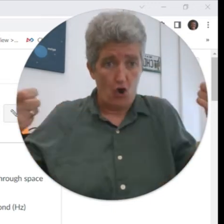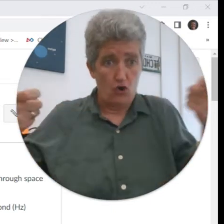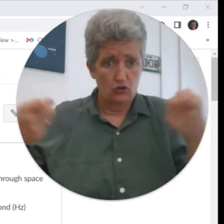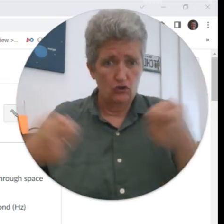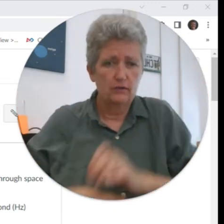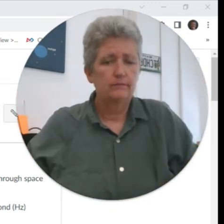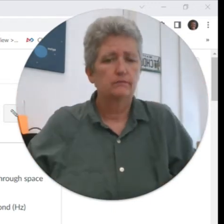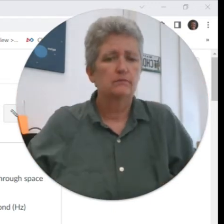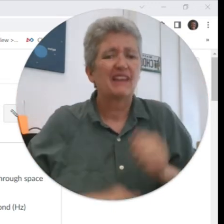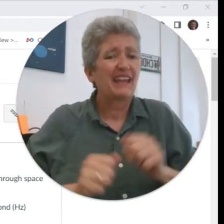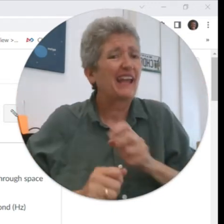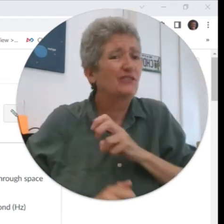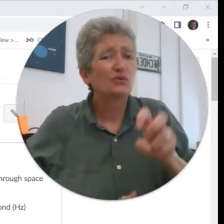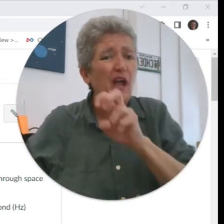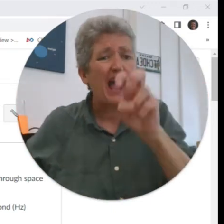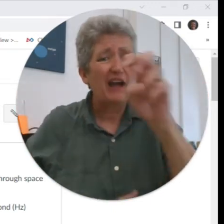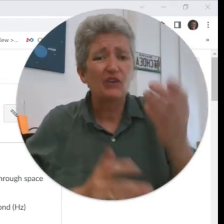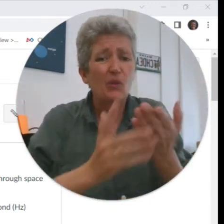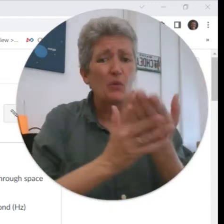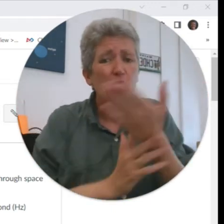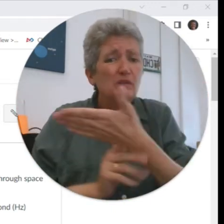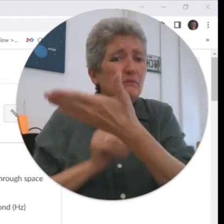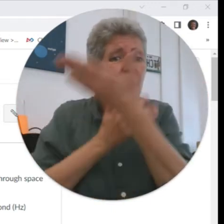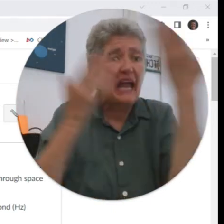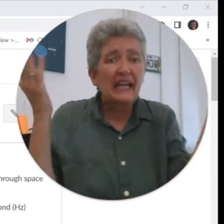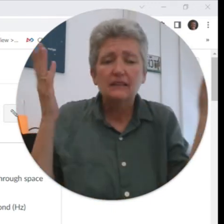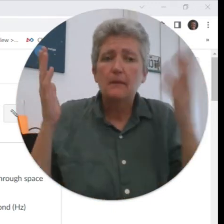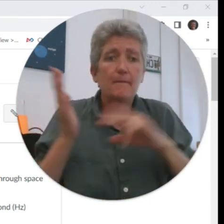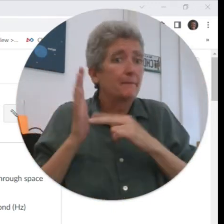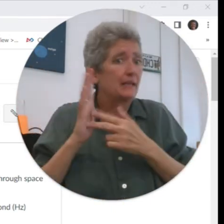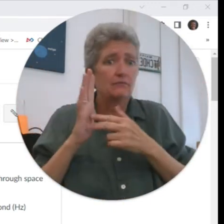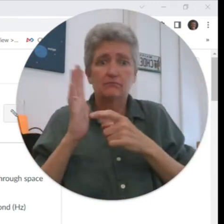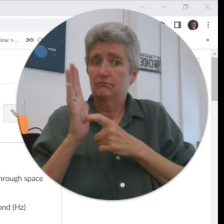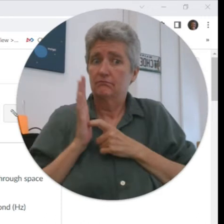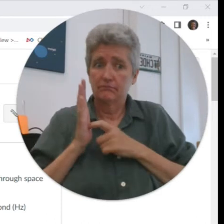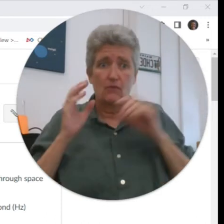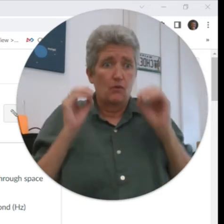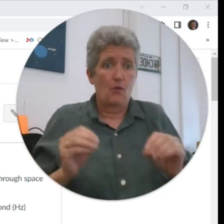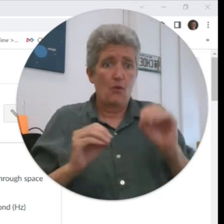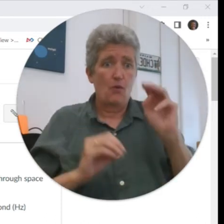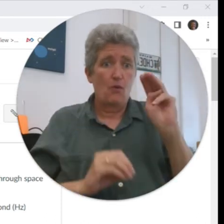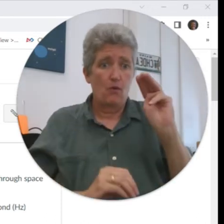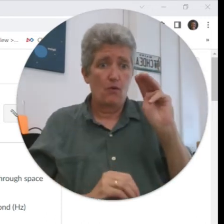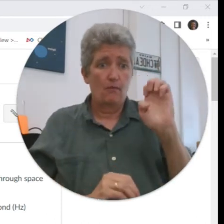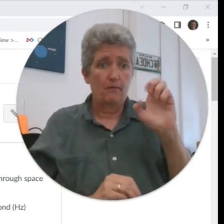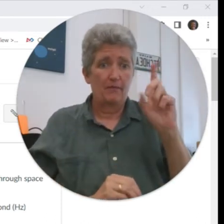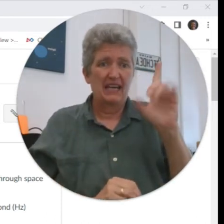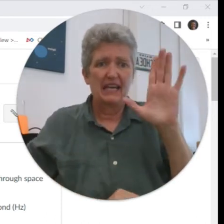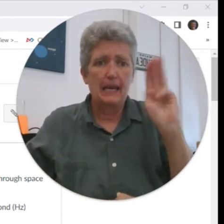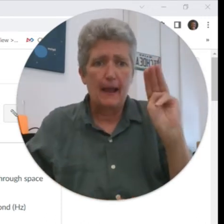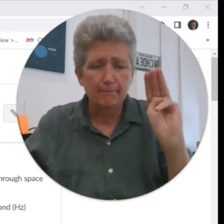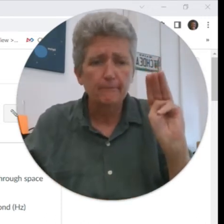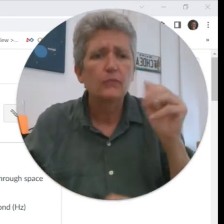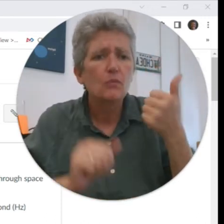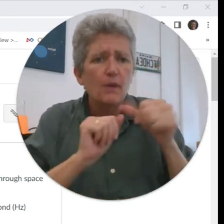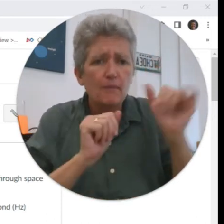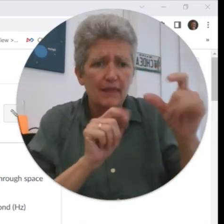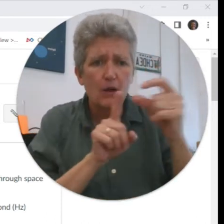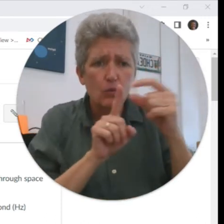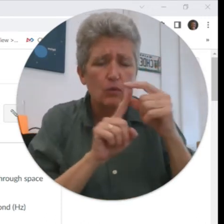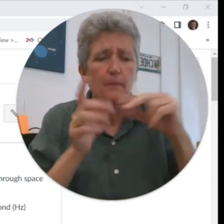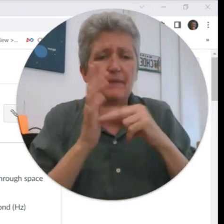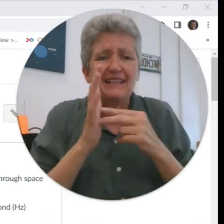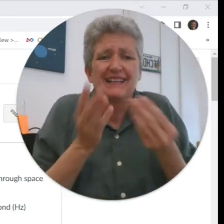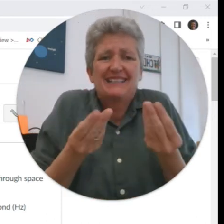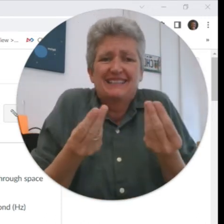vibrating electrical charges EM's waves can travel through anything they